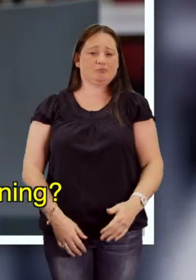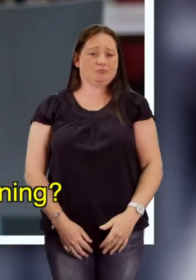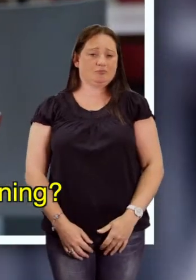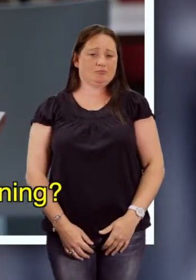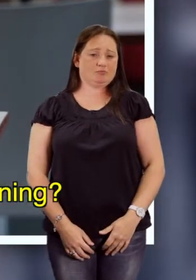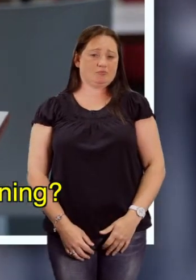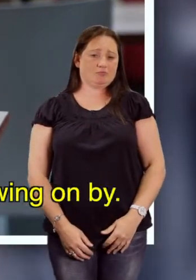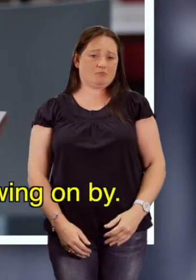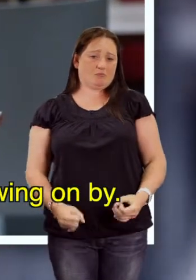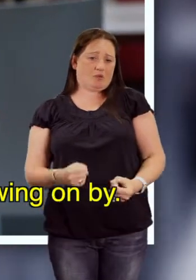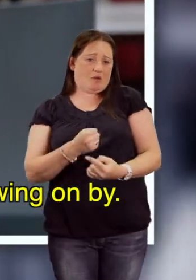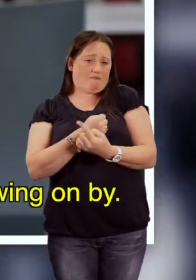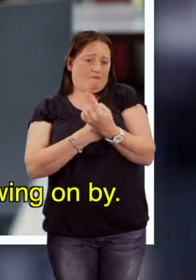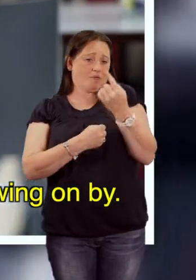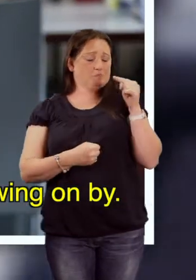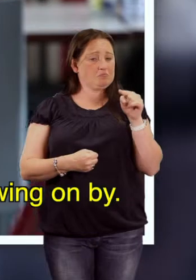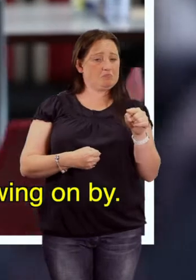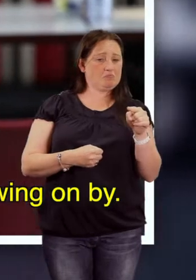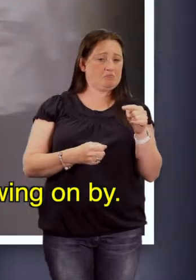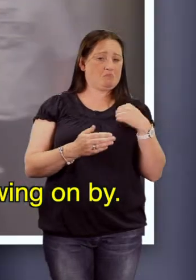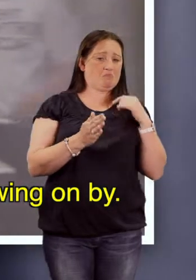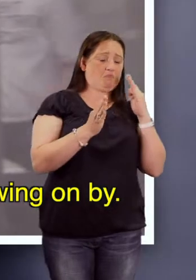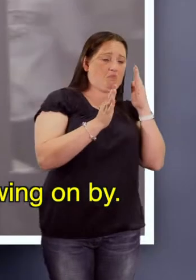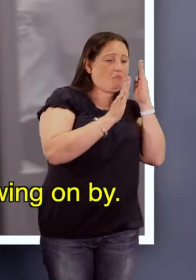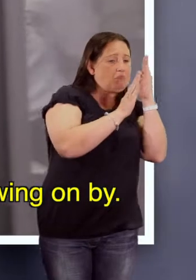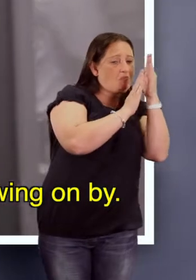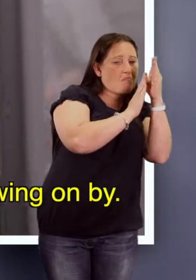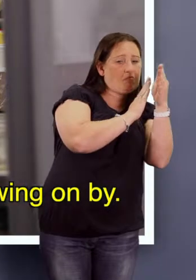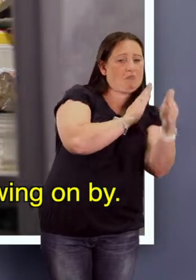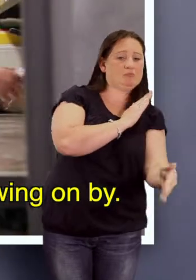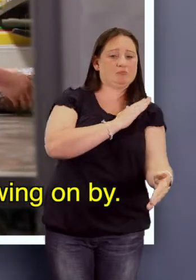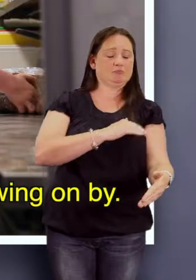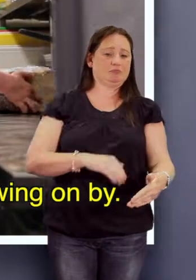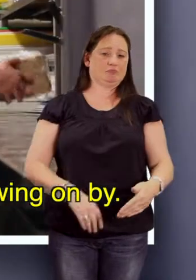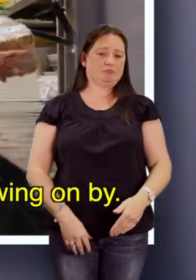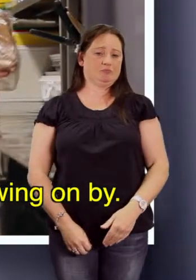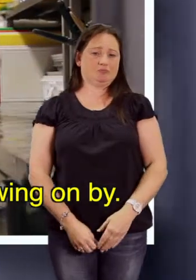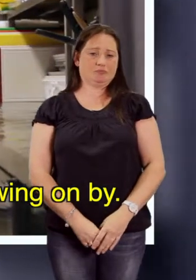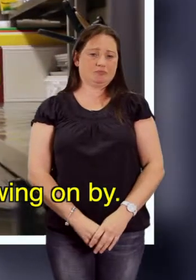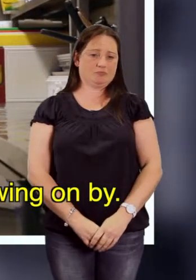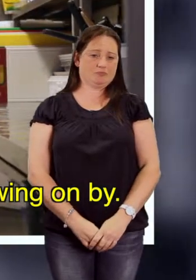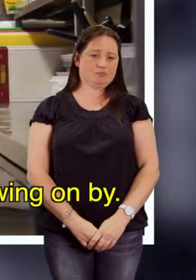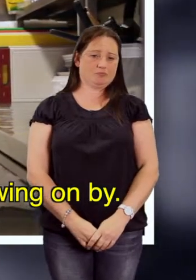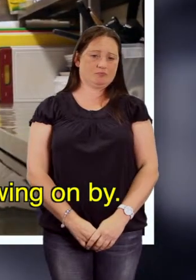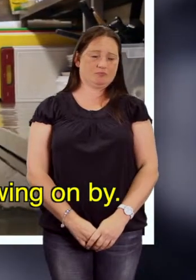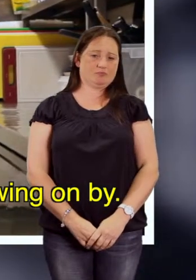turning? And if it is, I'm not letting it. Just swing